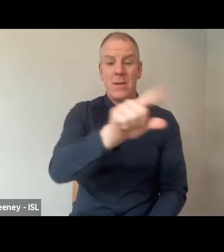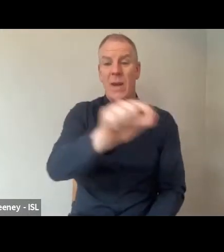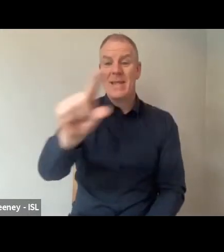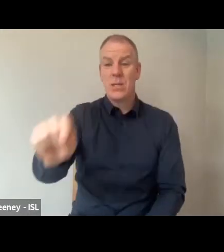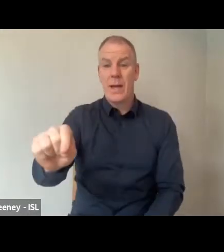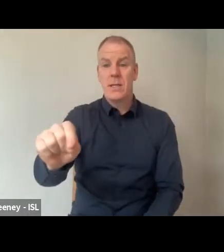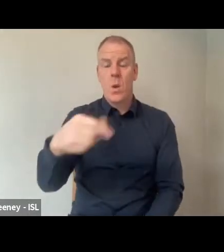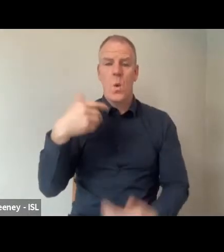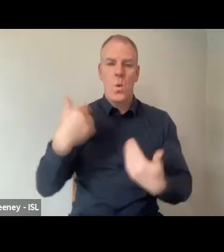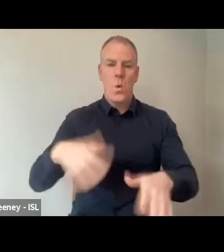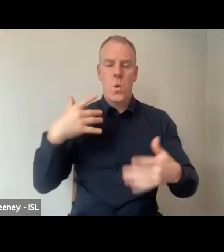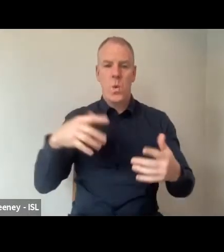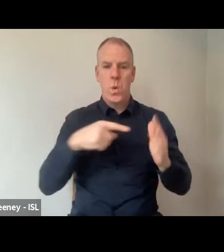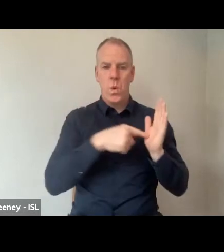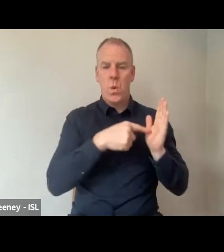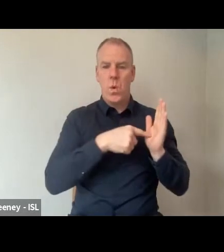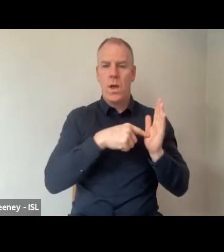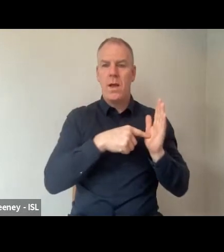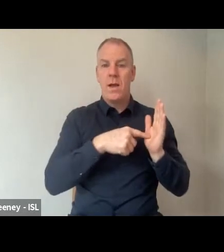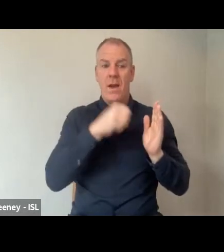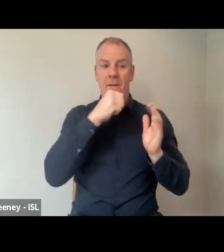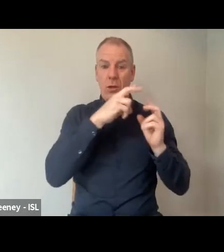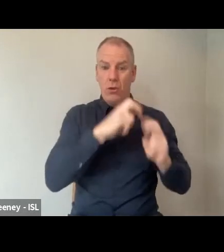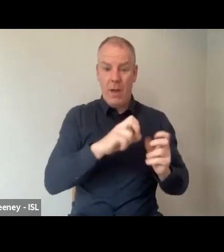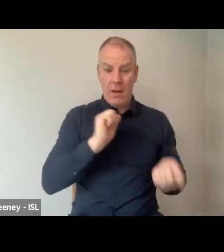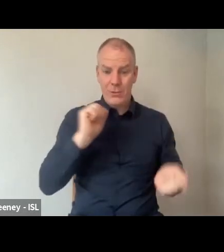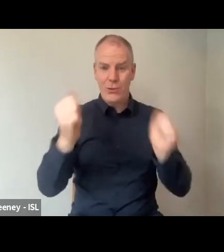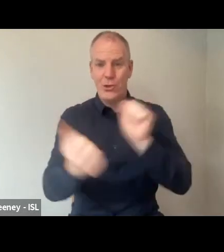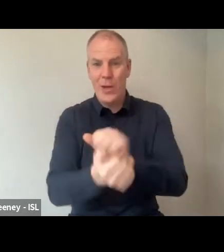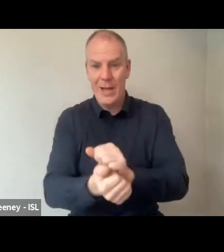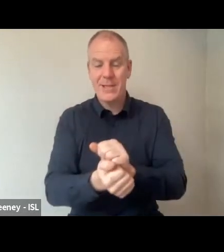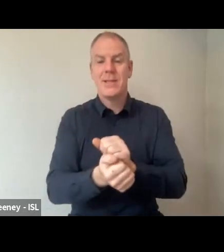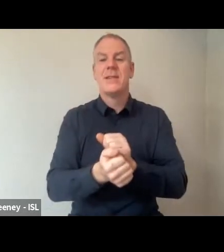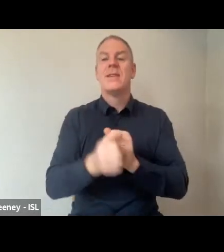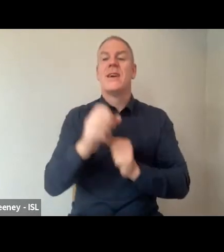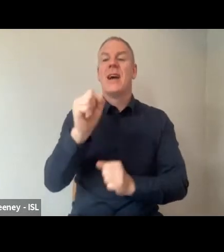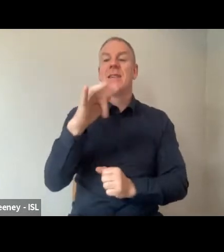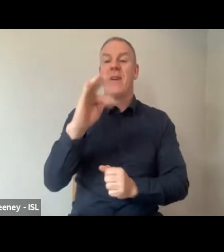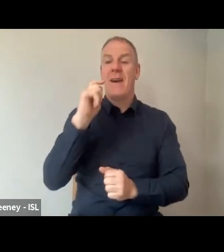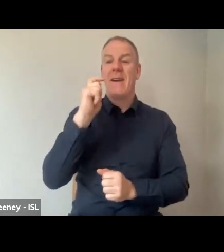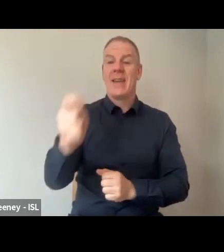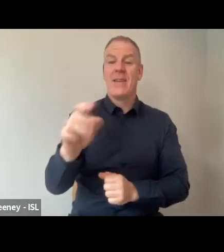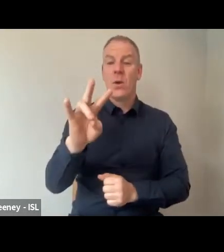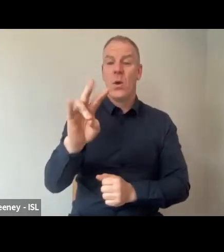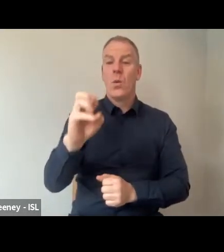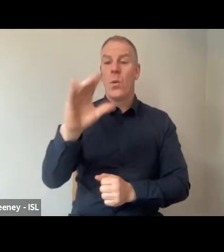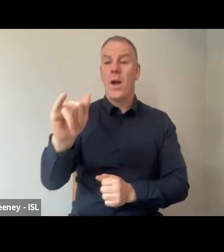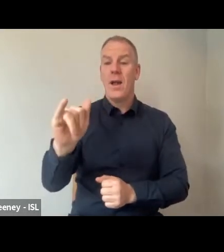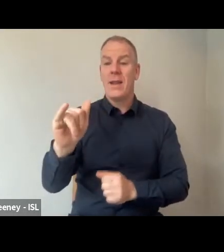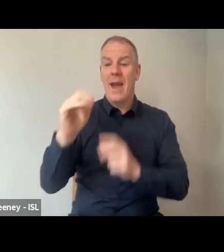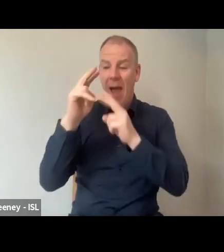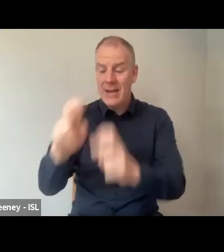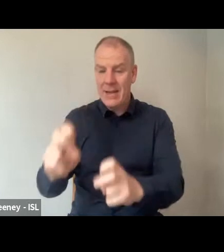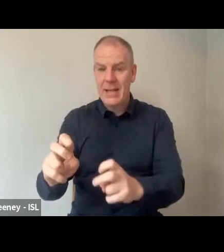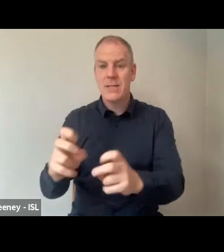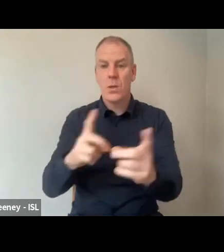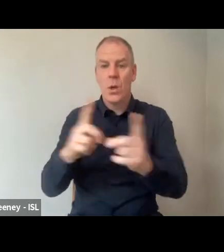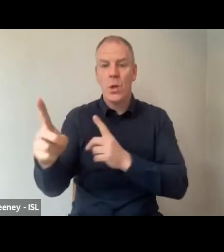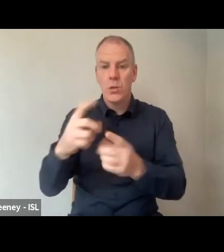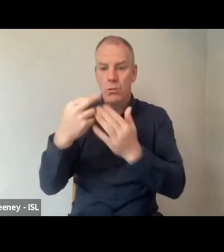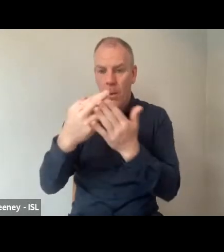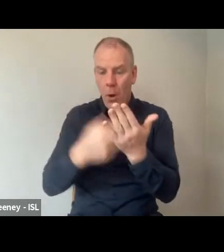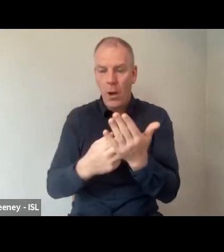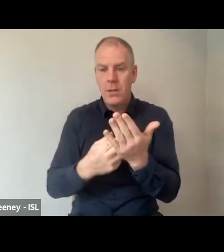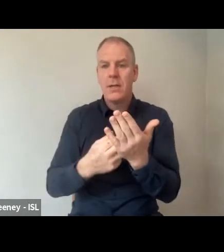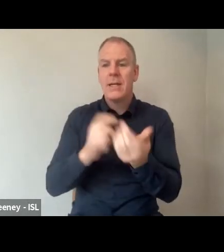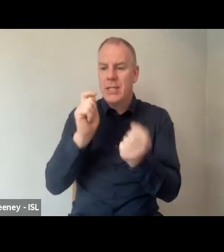barometer has evolved. SFI commissioned Qualia Analytics to deliver the report, adopting cognitive testing of